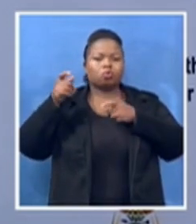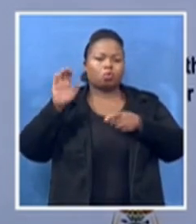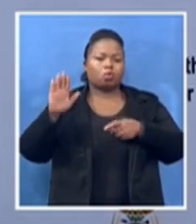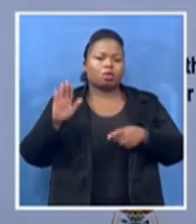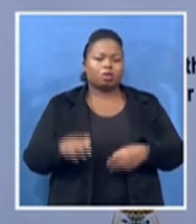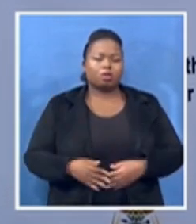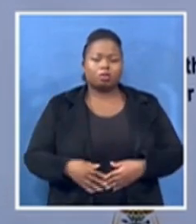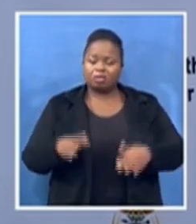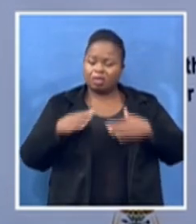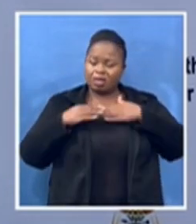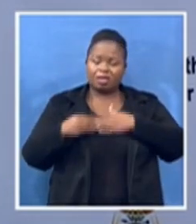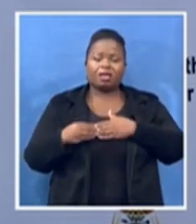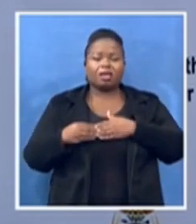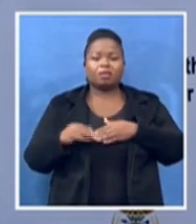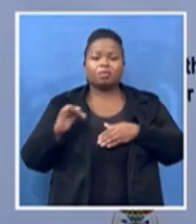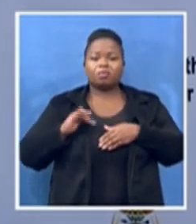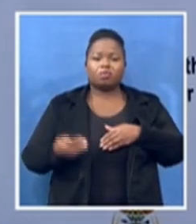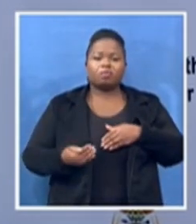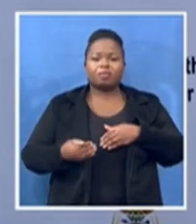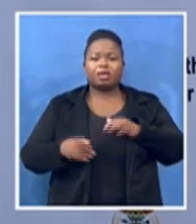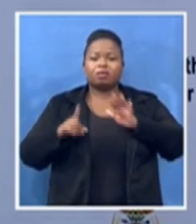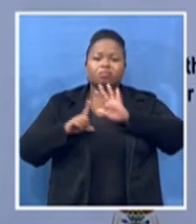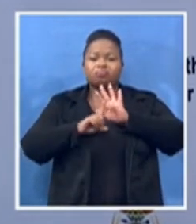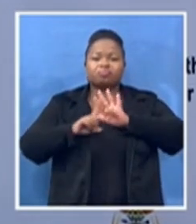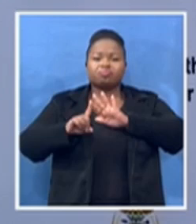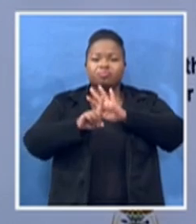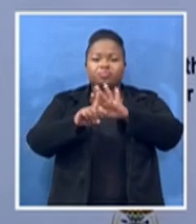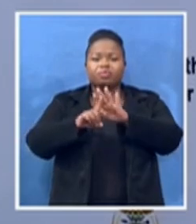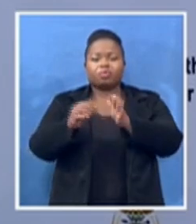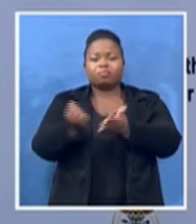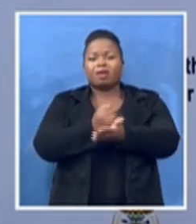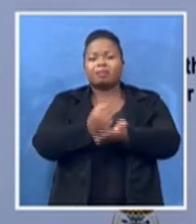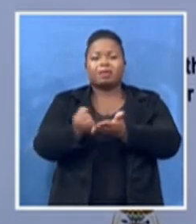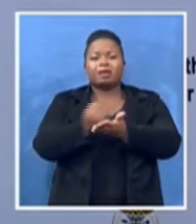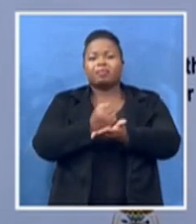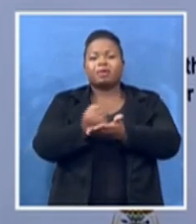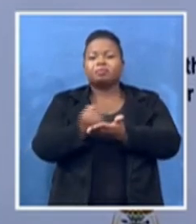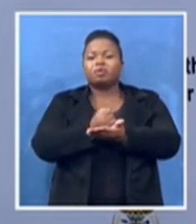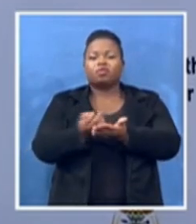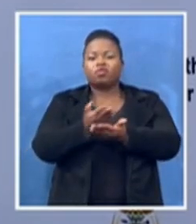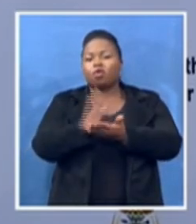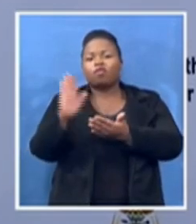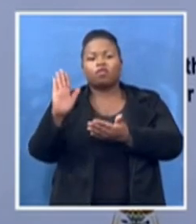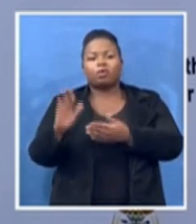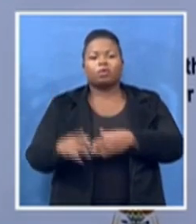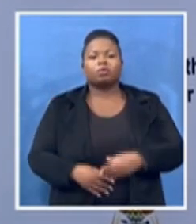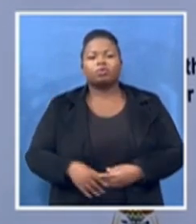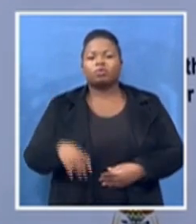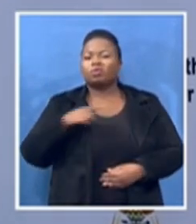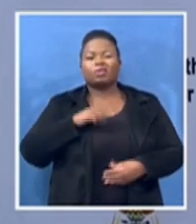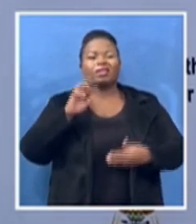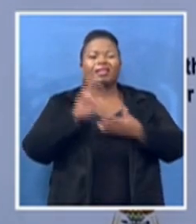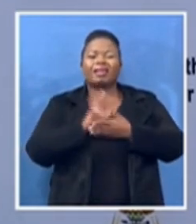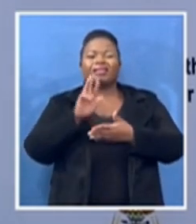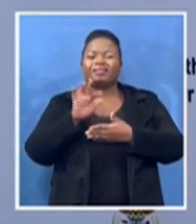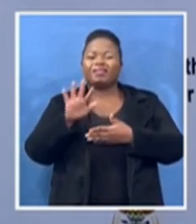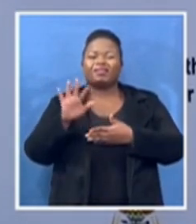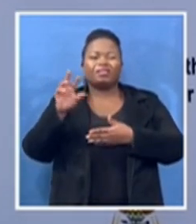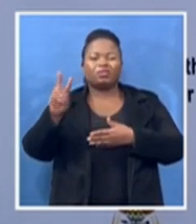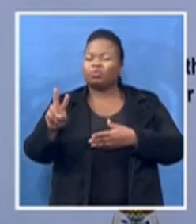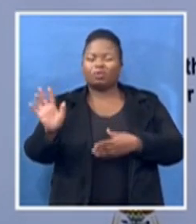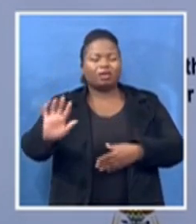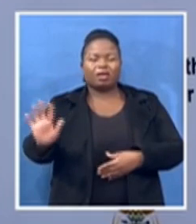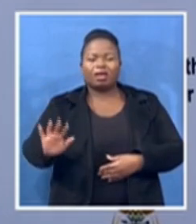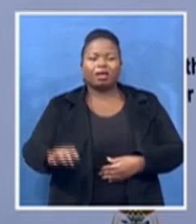1913, not 1952, as it is popular. It's popular because mainly it was men who were leading